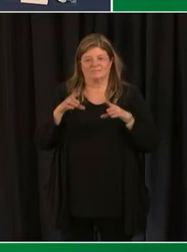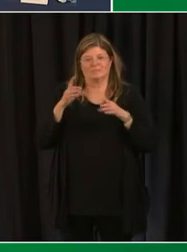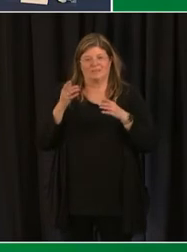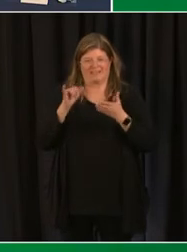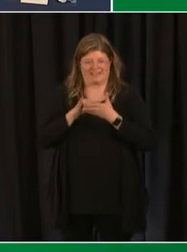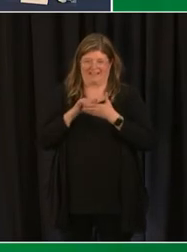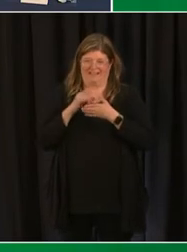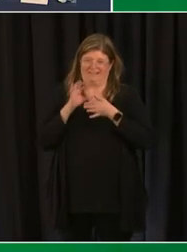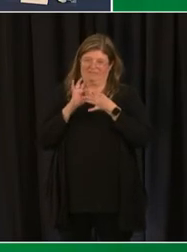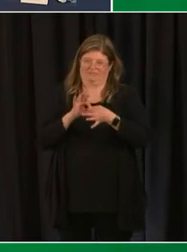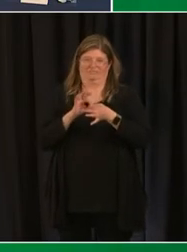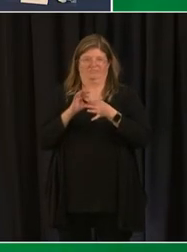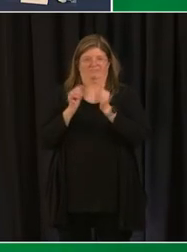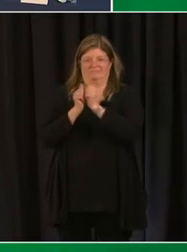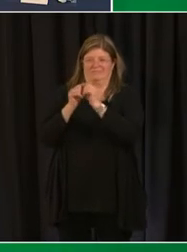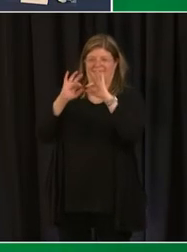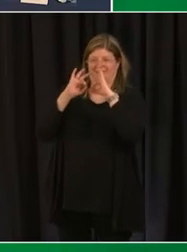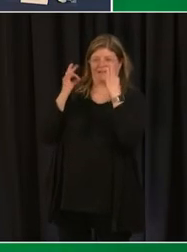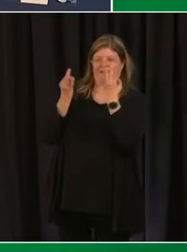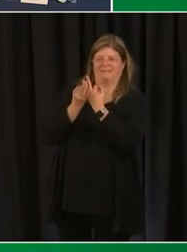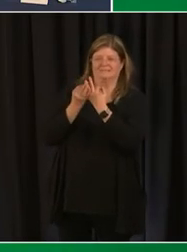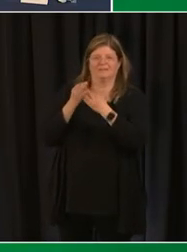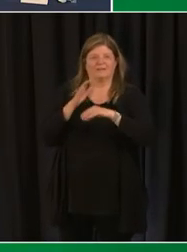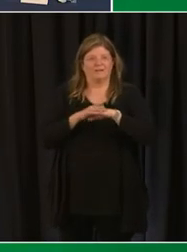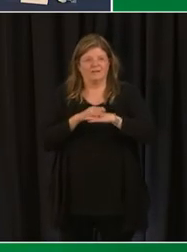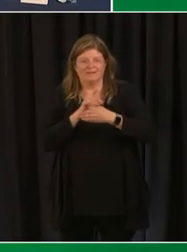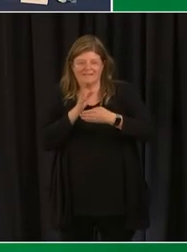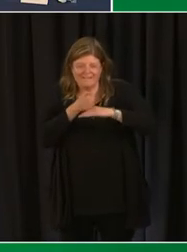their family after school and on the weekends